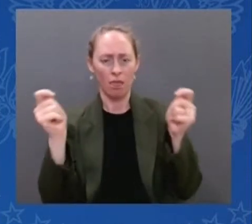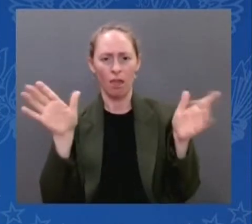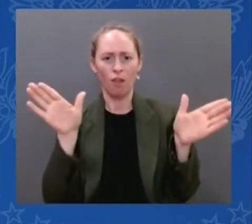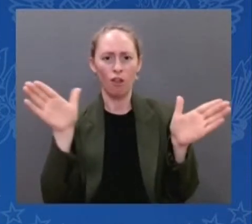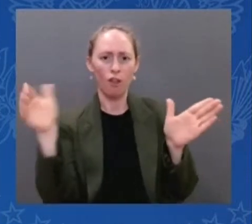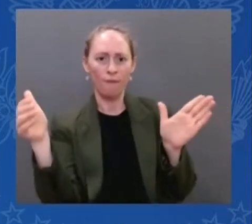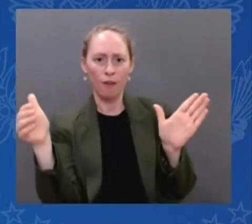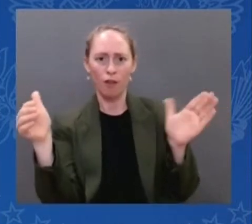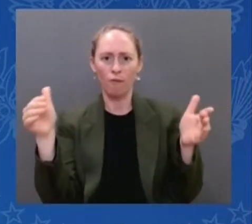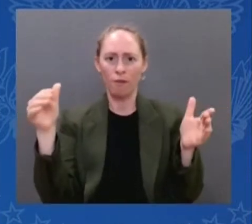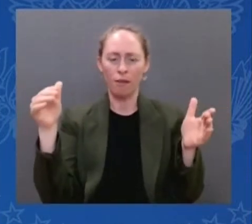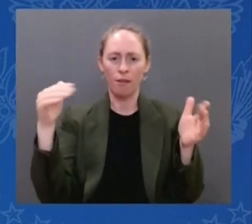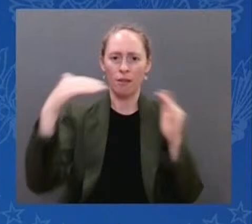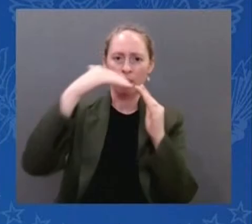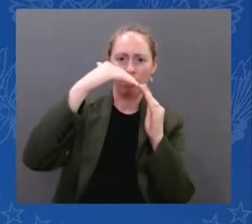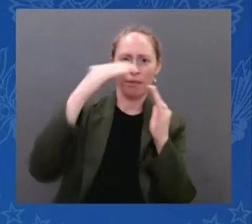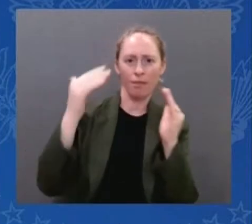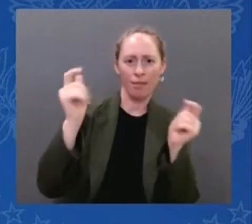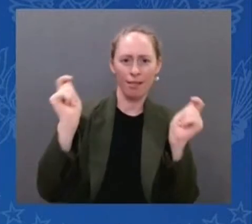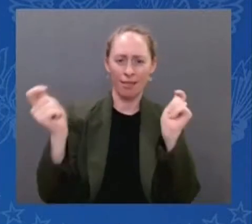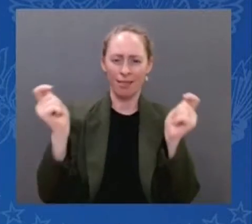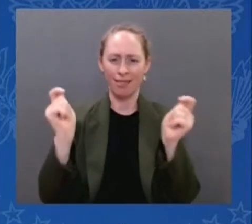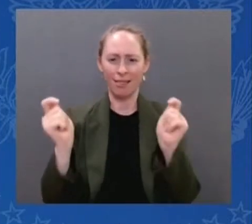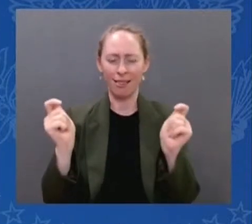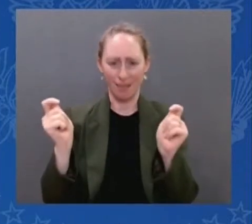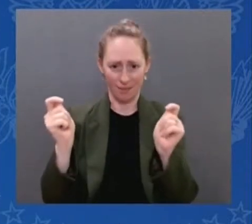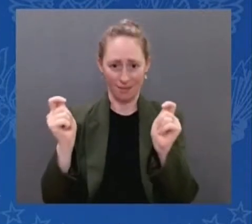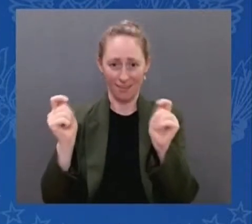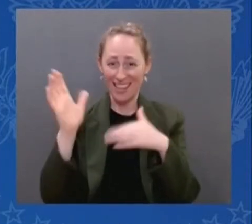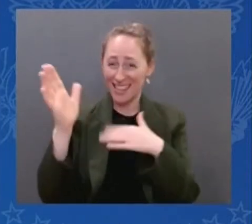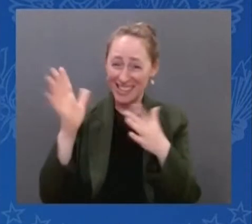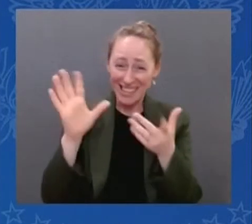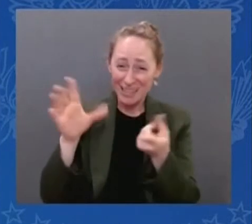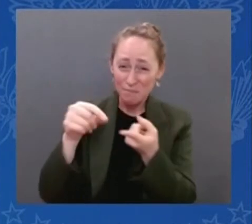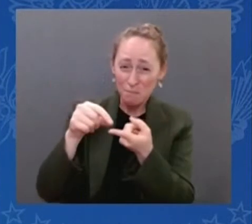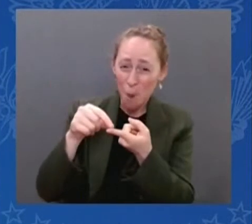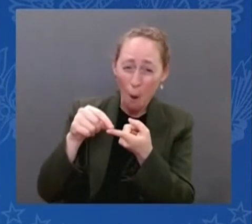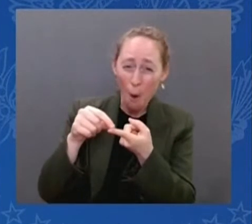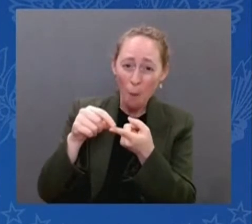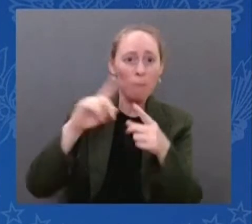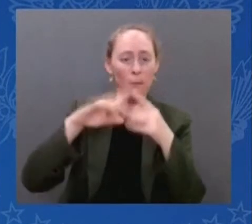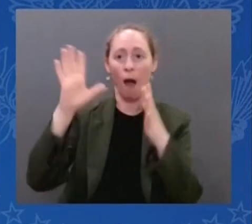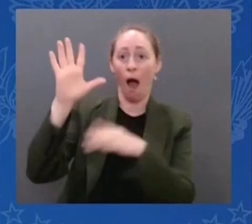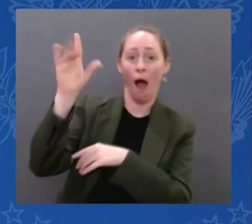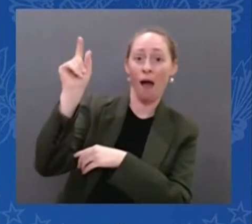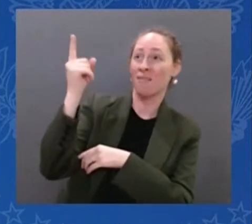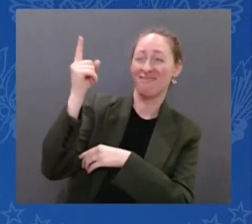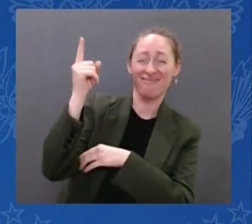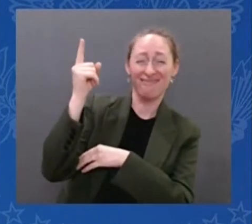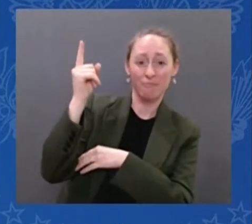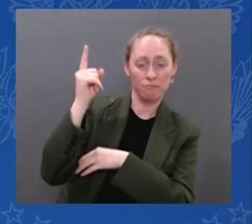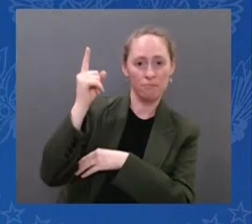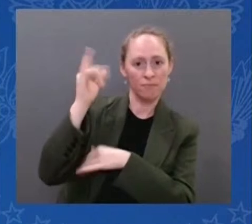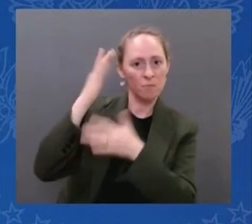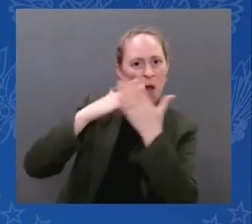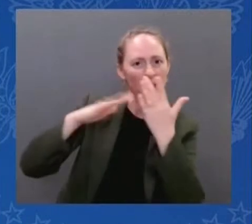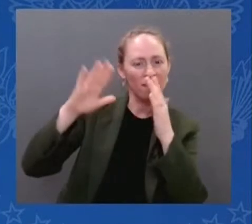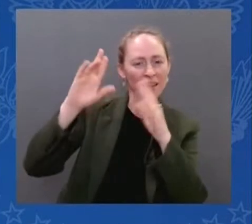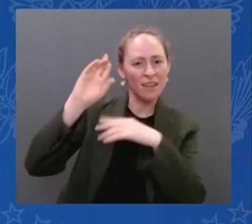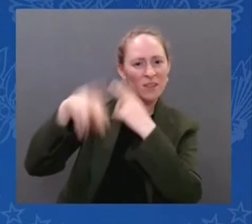You know, a hundred years ago, Mr. President, Madam Vice President, a hundred years ago, we thought there was only one galaxy.